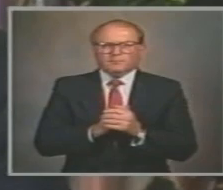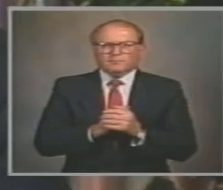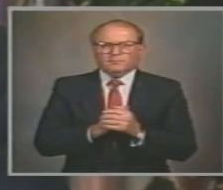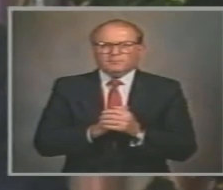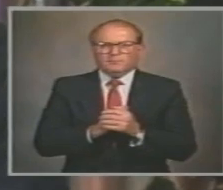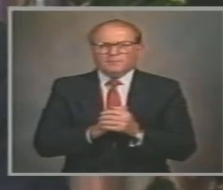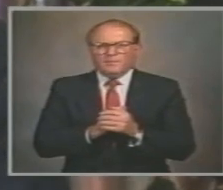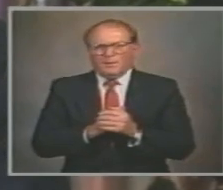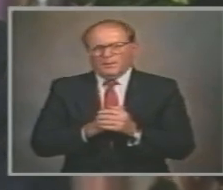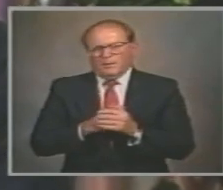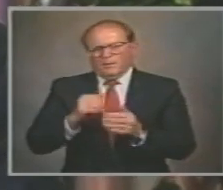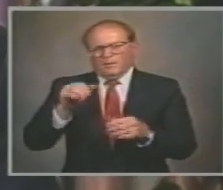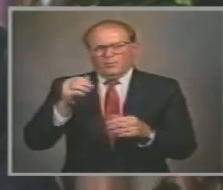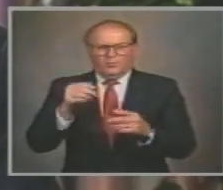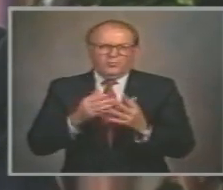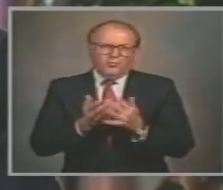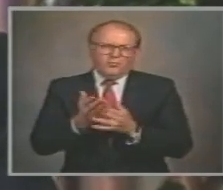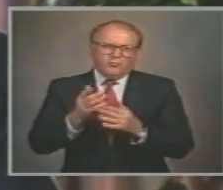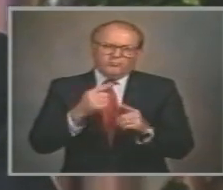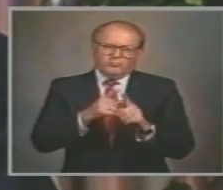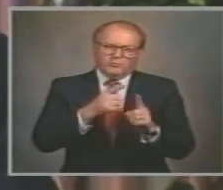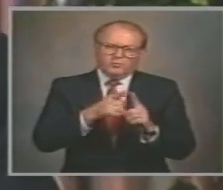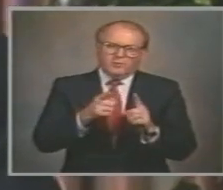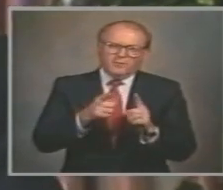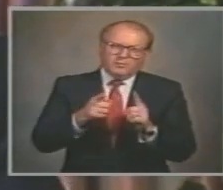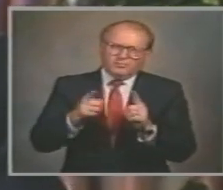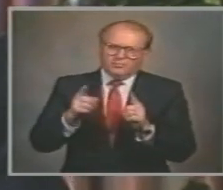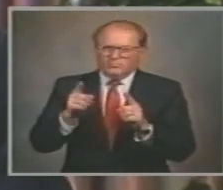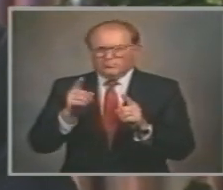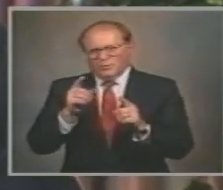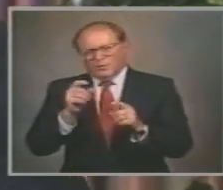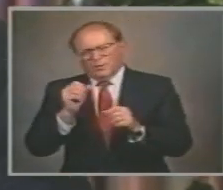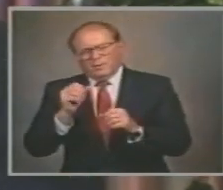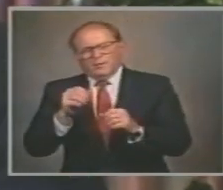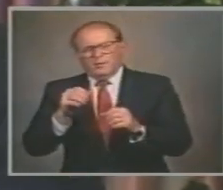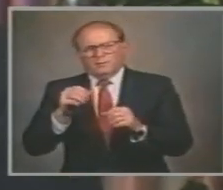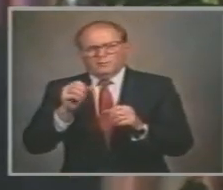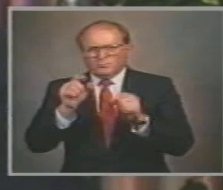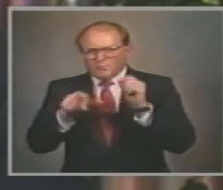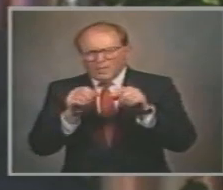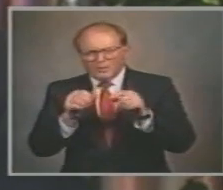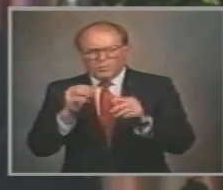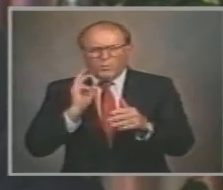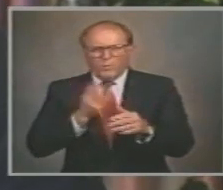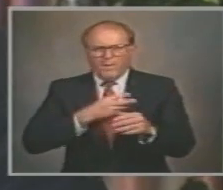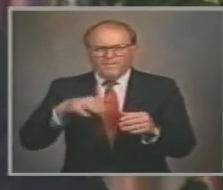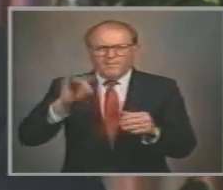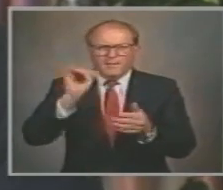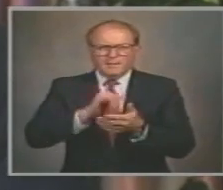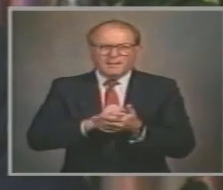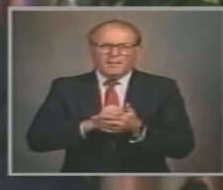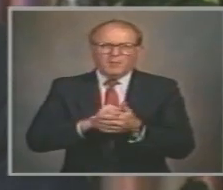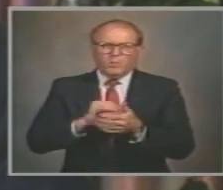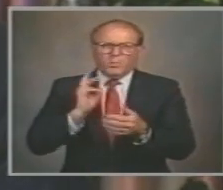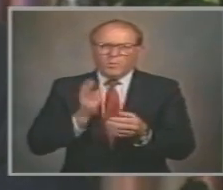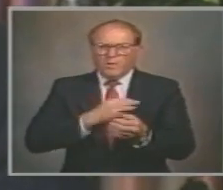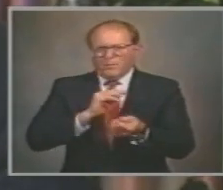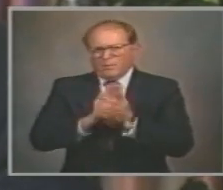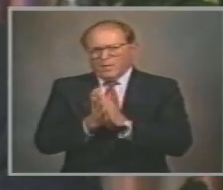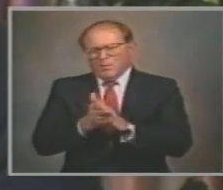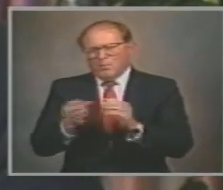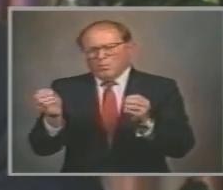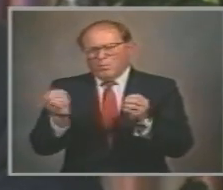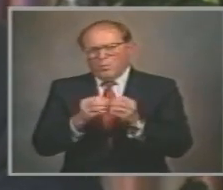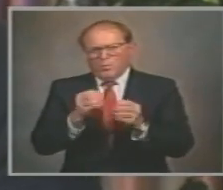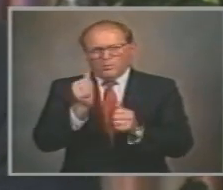But recent studies Have shown That the increase In moral decay Is occasioned By the increase In tolerance